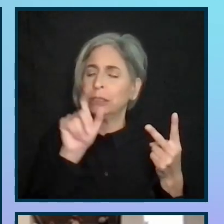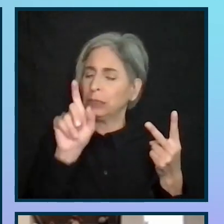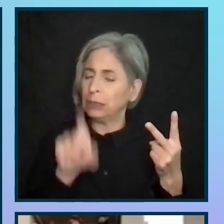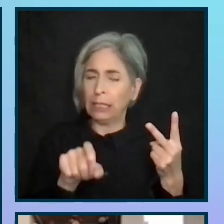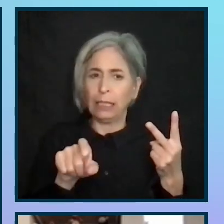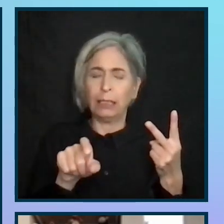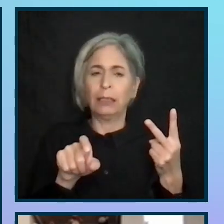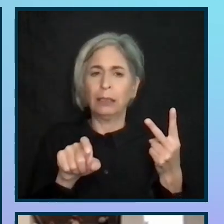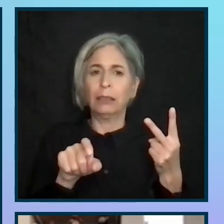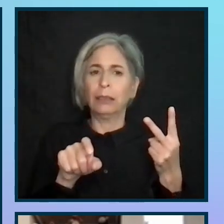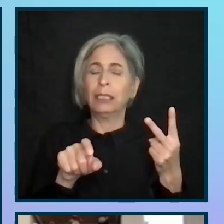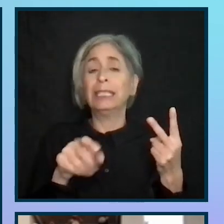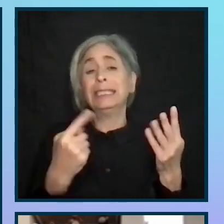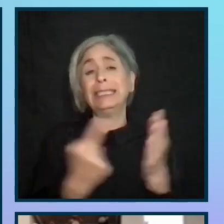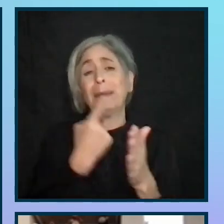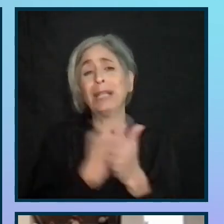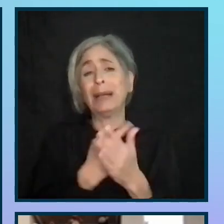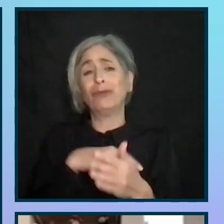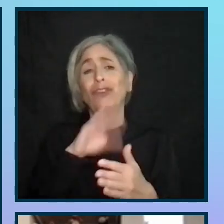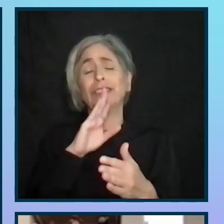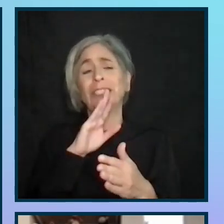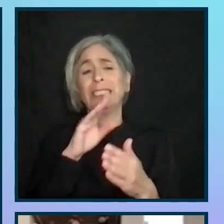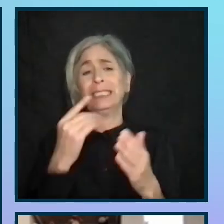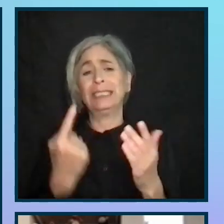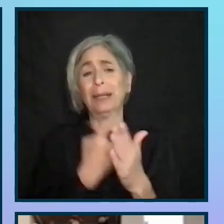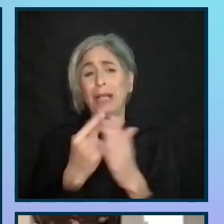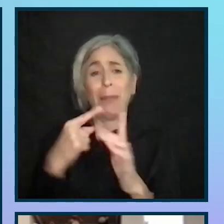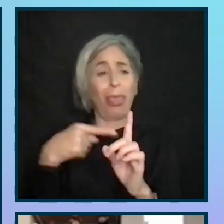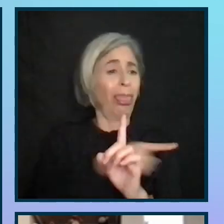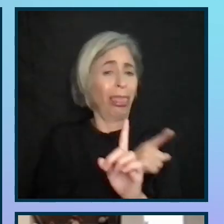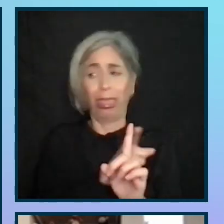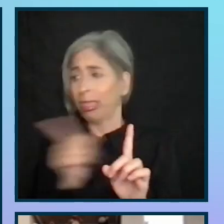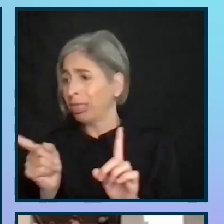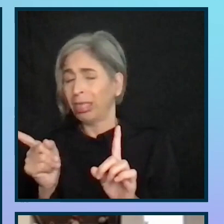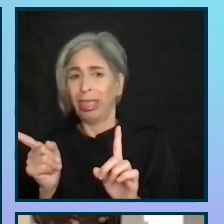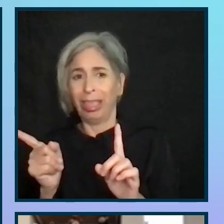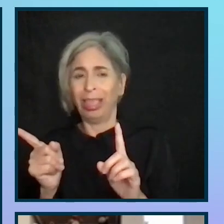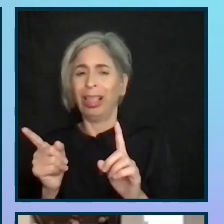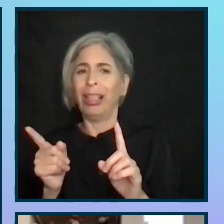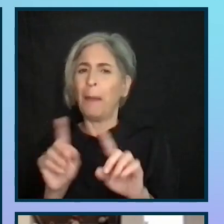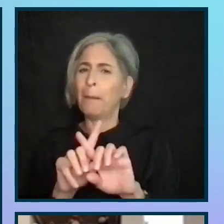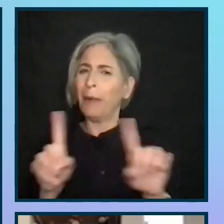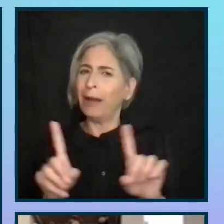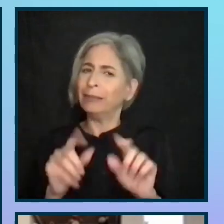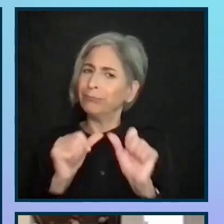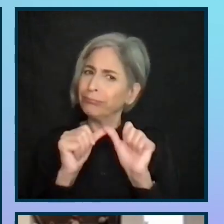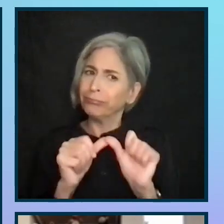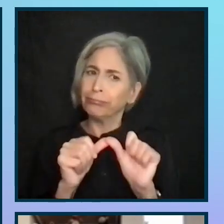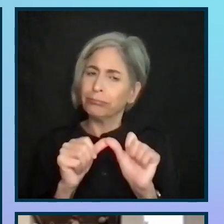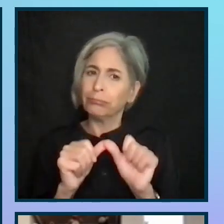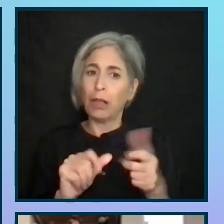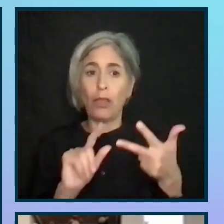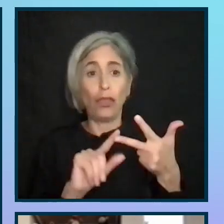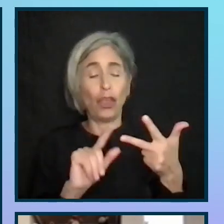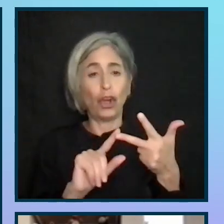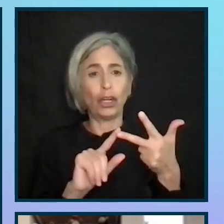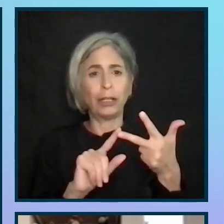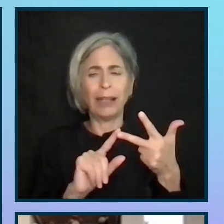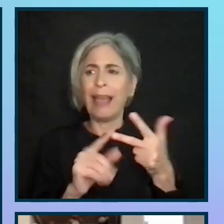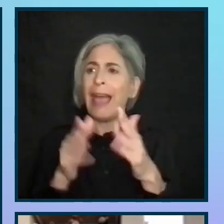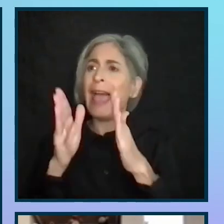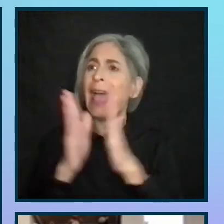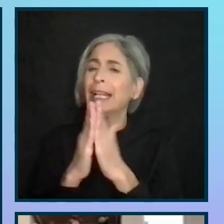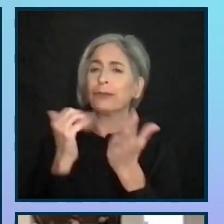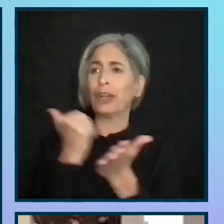will be bumps in the road, both in the work you do and in the work your colleagues do. Third, know how to ask for help.